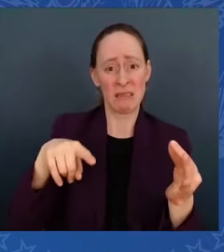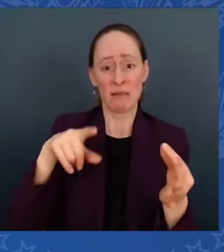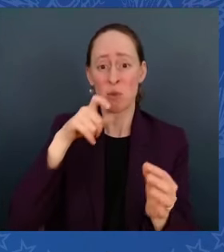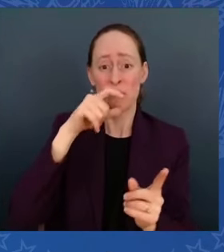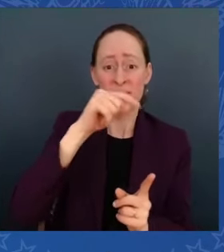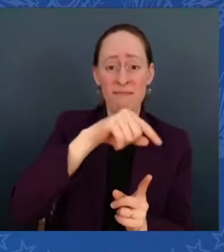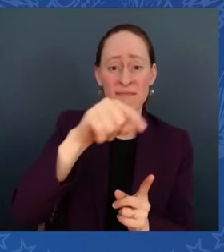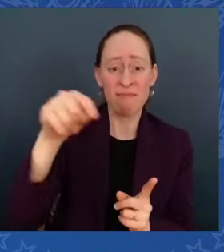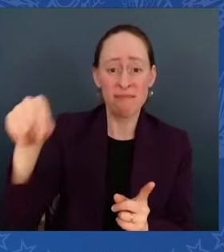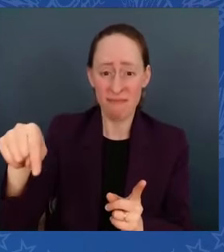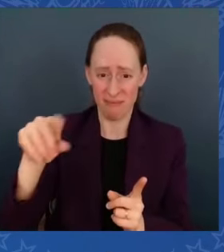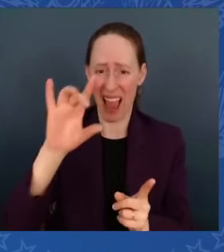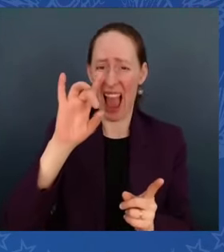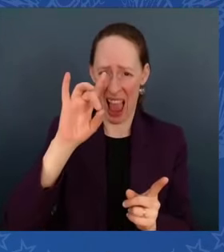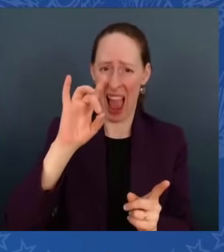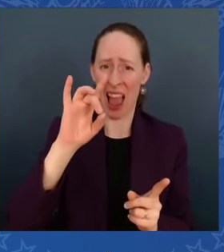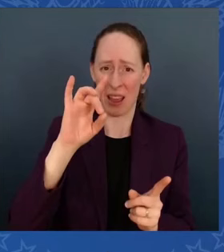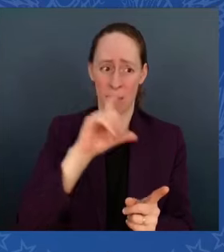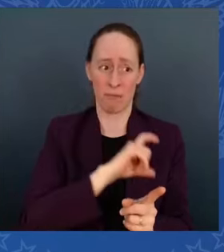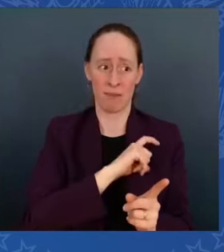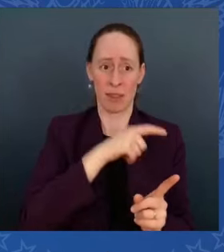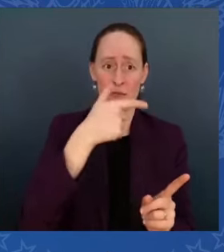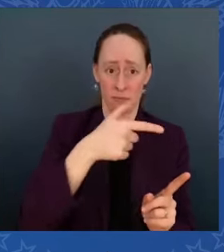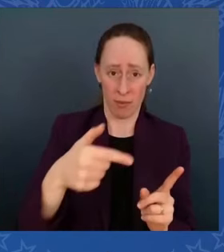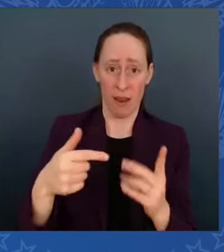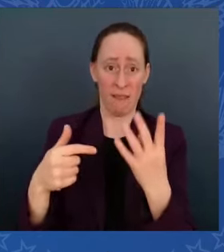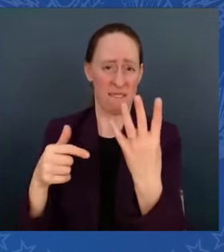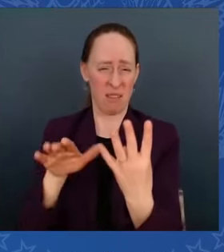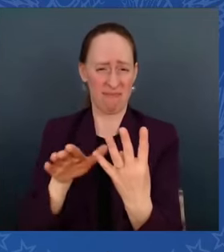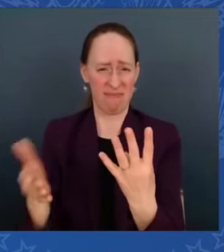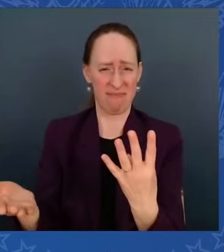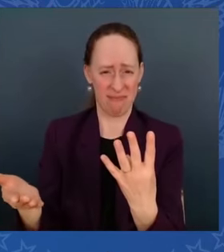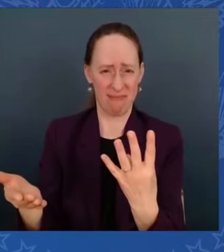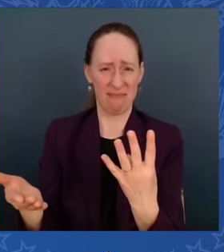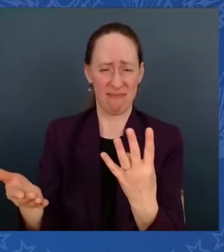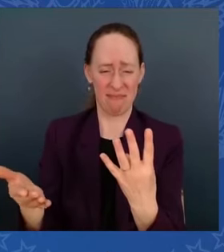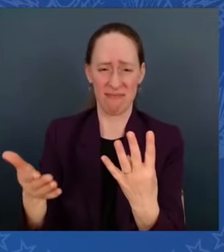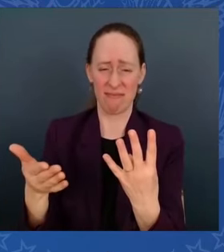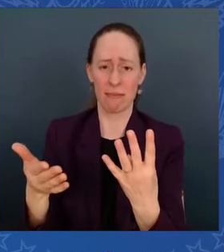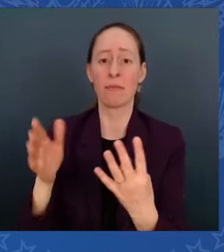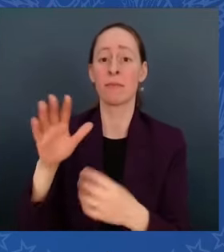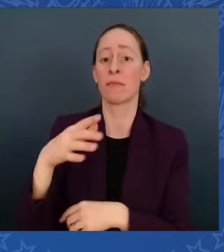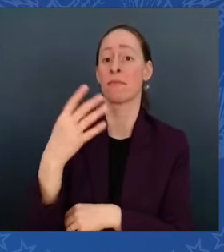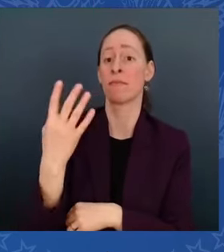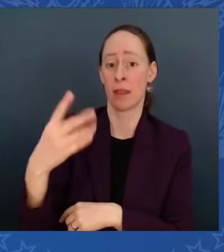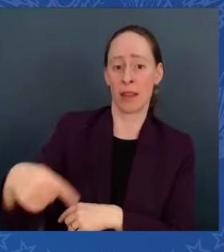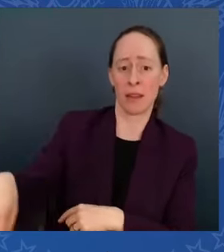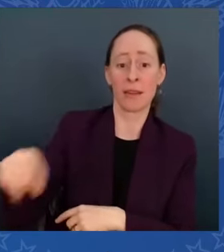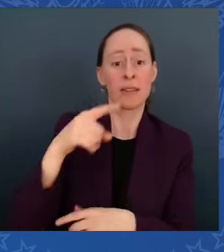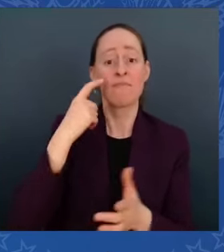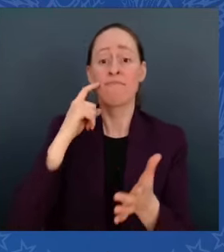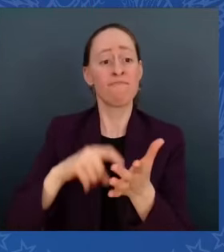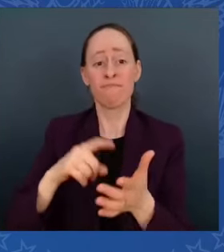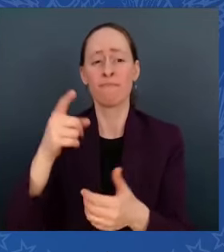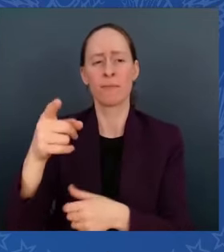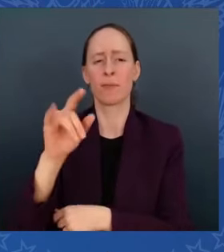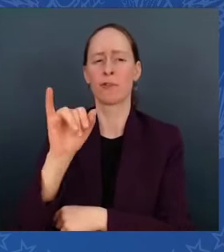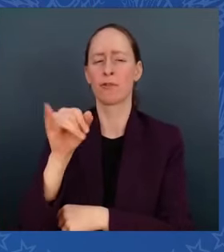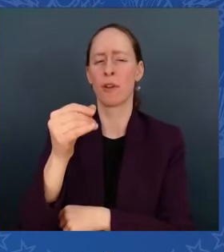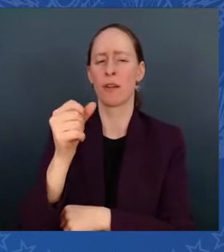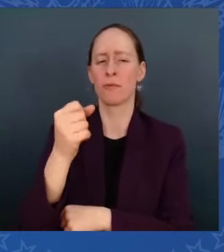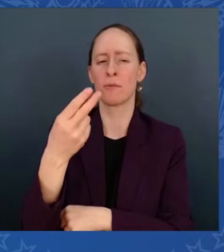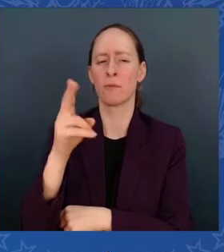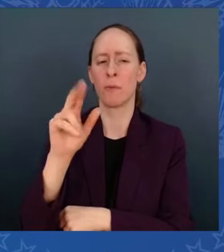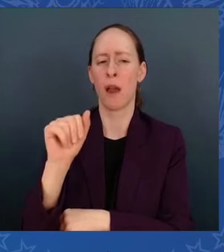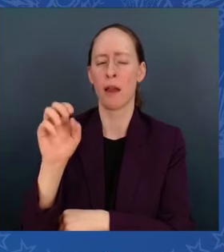of them were killed. Joshua Iyer. Alden. Excuse me. Elliott.